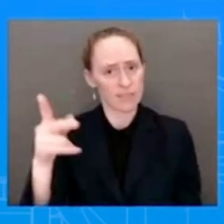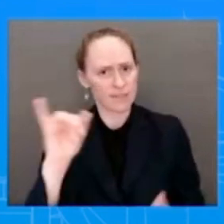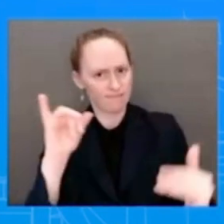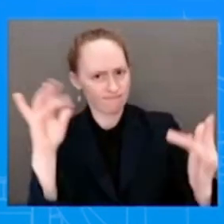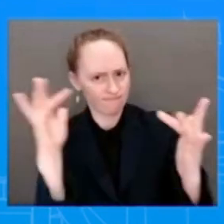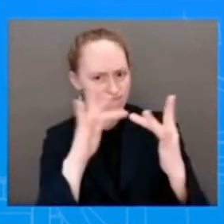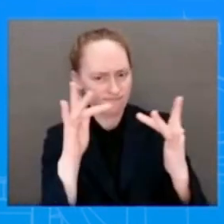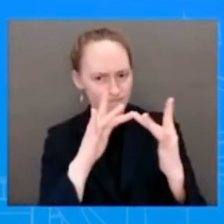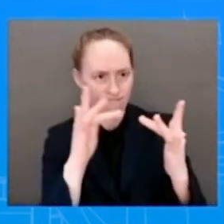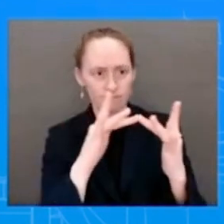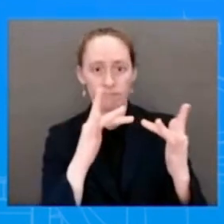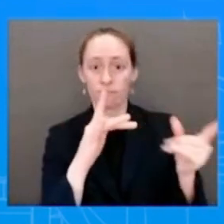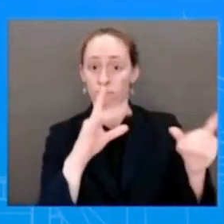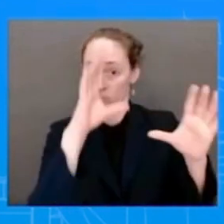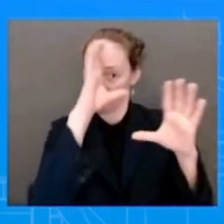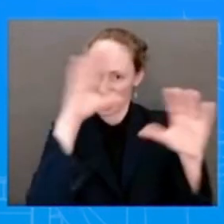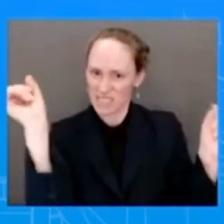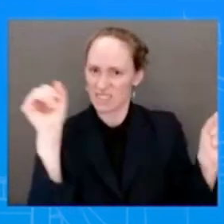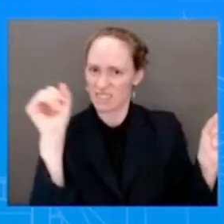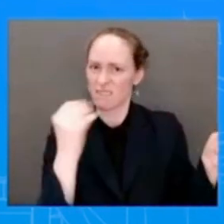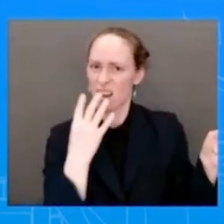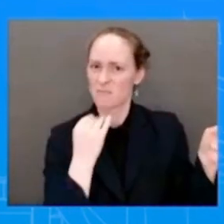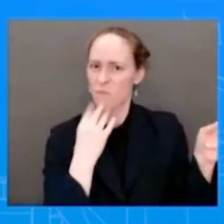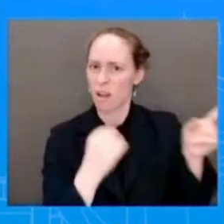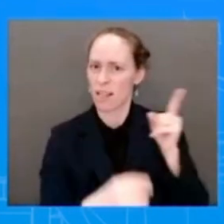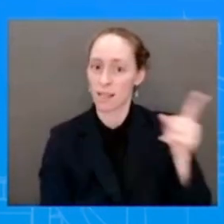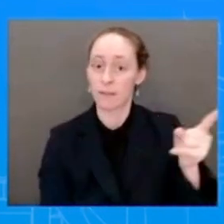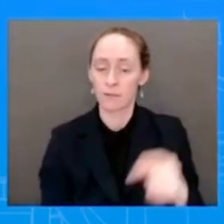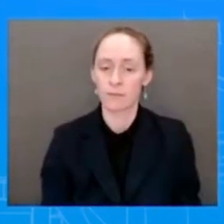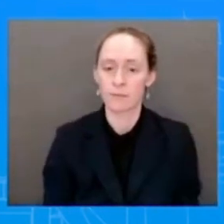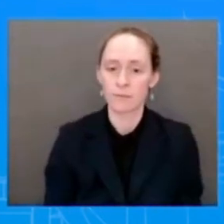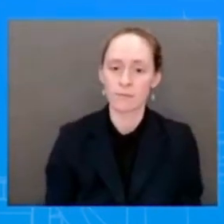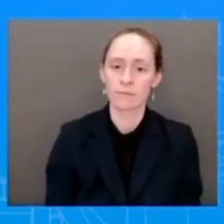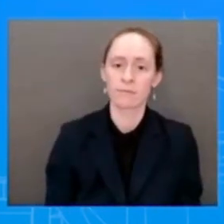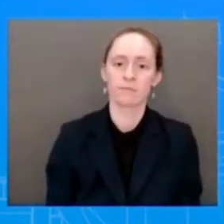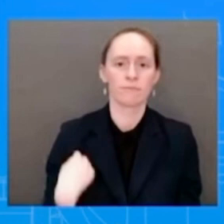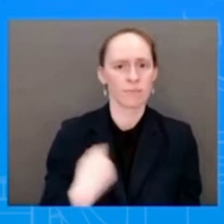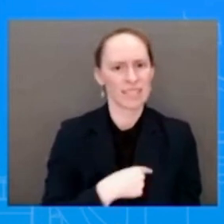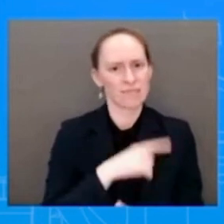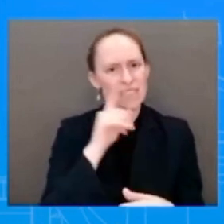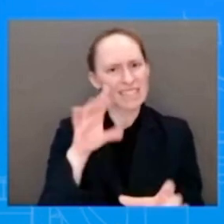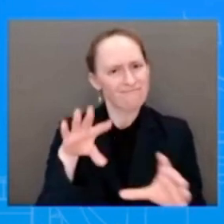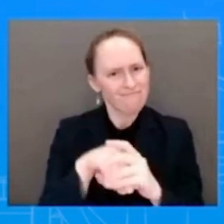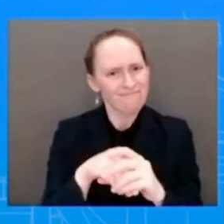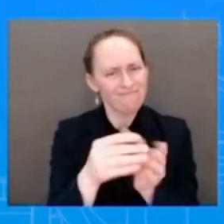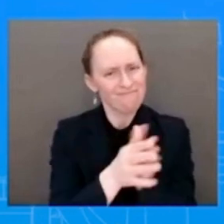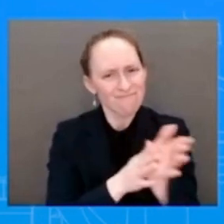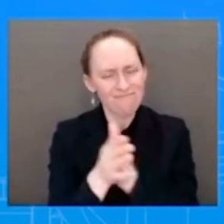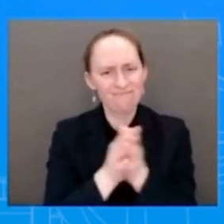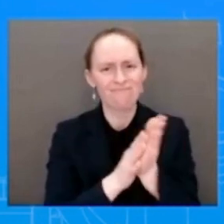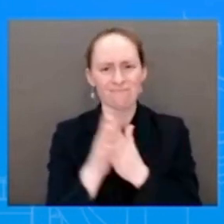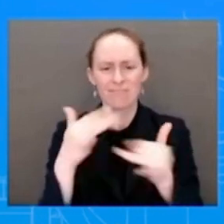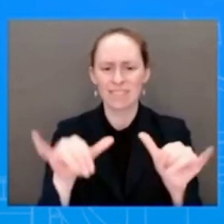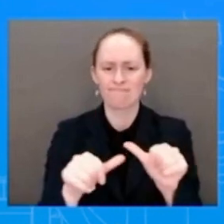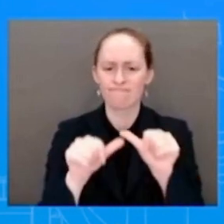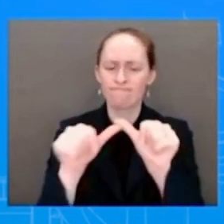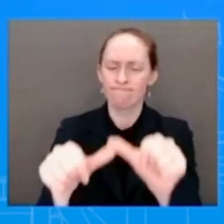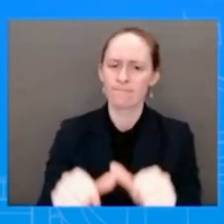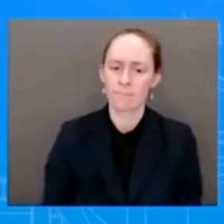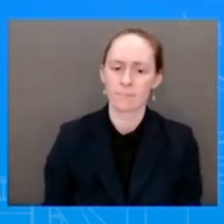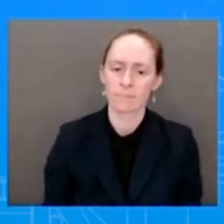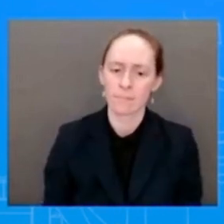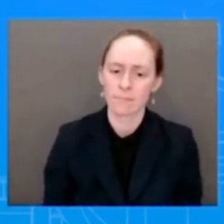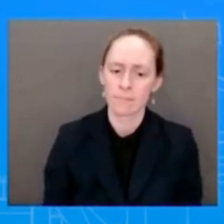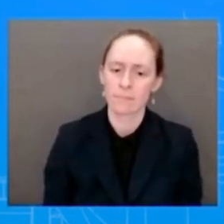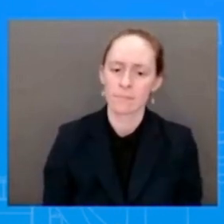that we have been very involved and very engaged and will continue to do so. And just really quickly on the meeting, is there any reason why